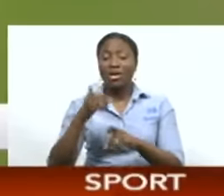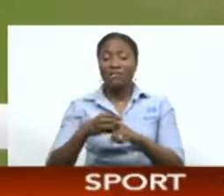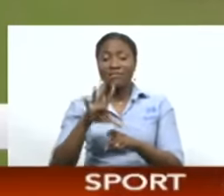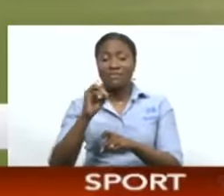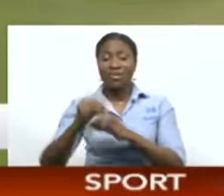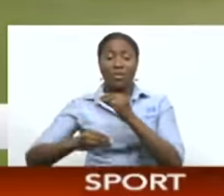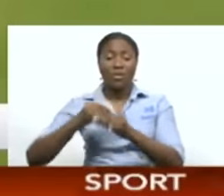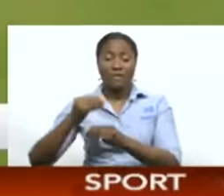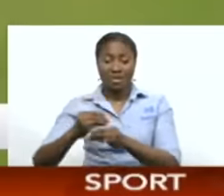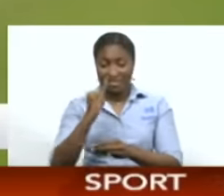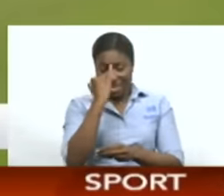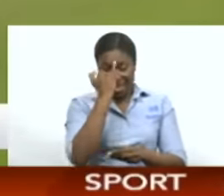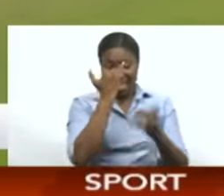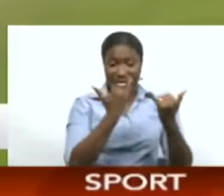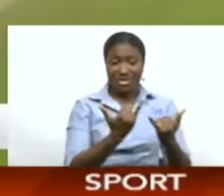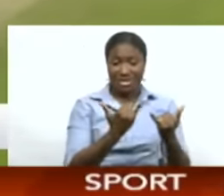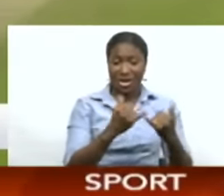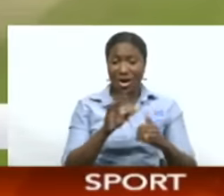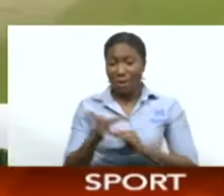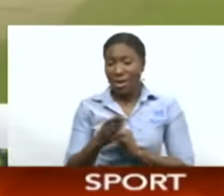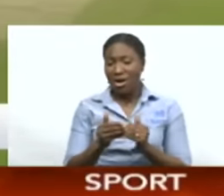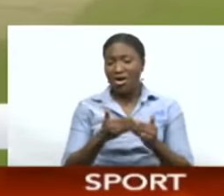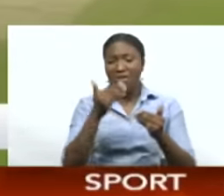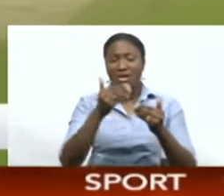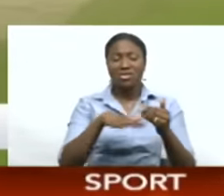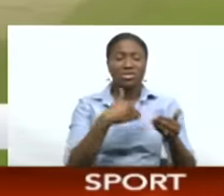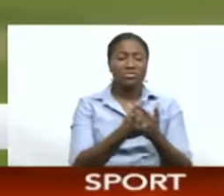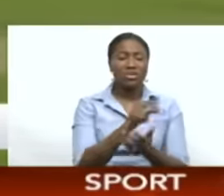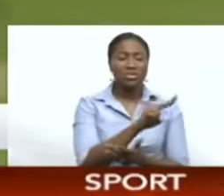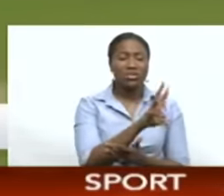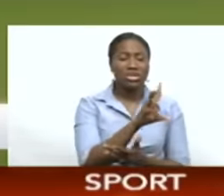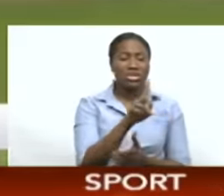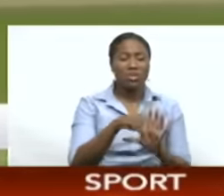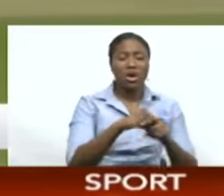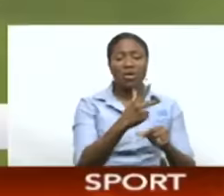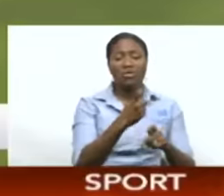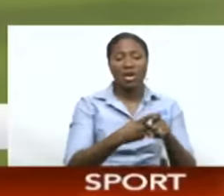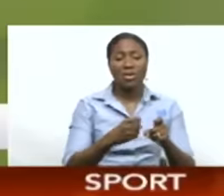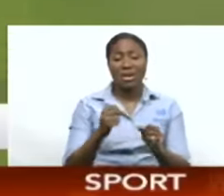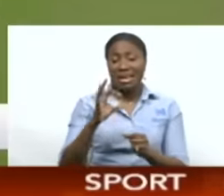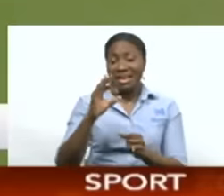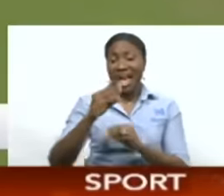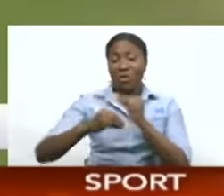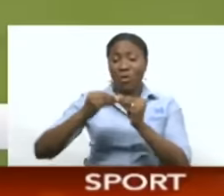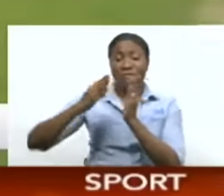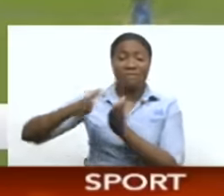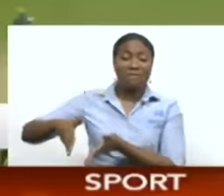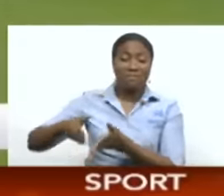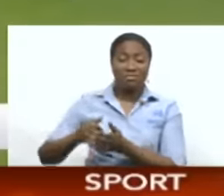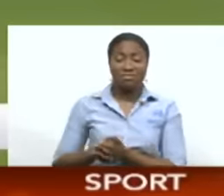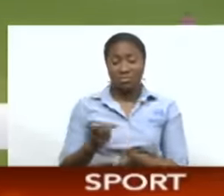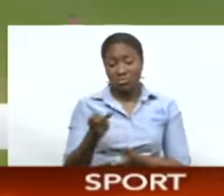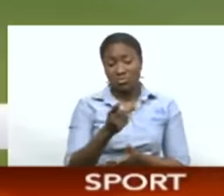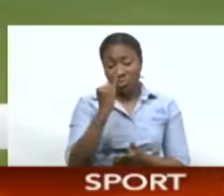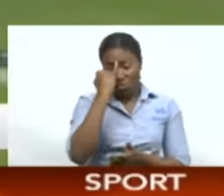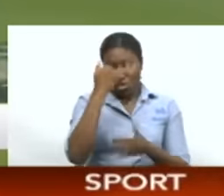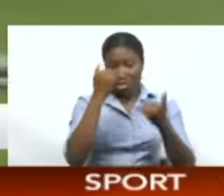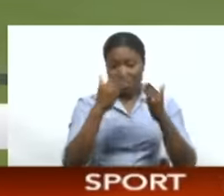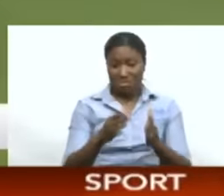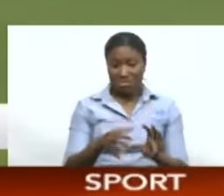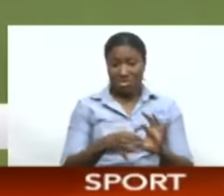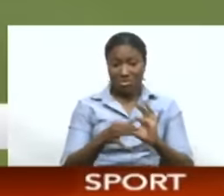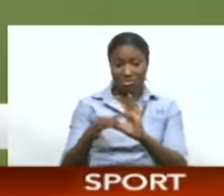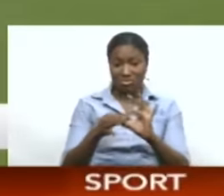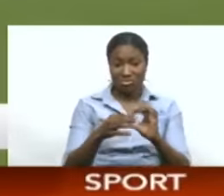In reply, India were able to cruise easily to 261-for-3 with nine overs to spare. Rohit Sharma and Shubman Gill's 88-run